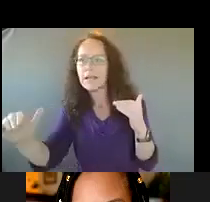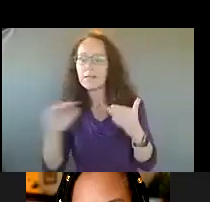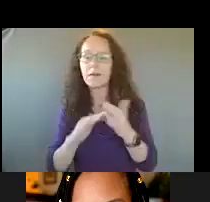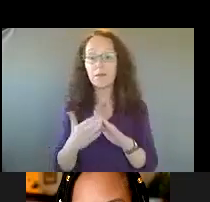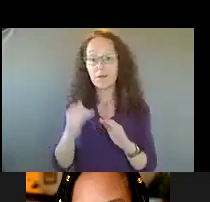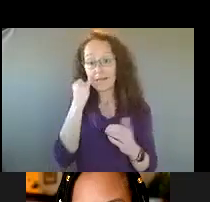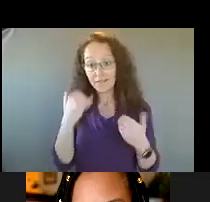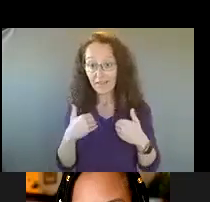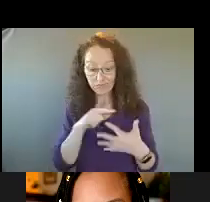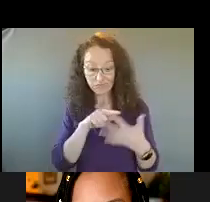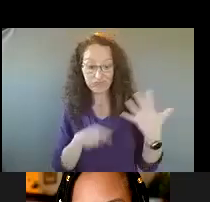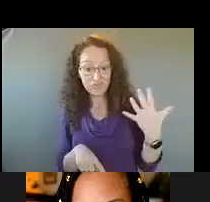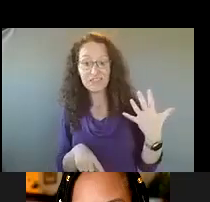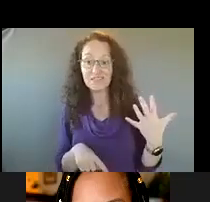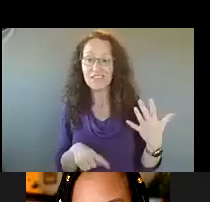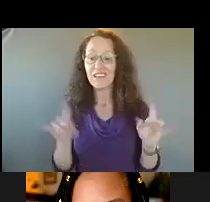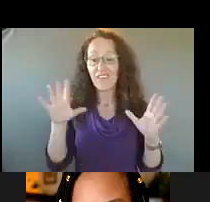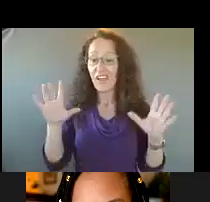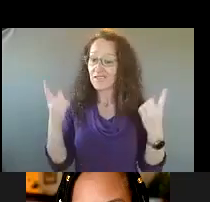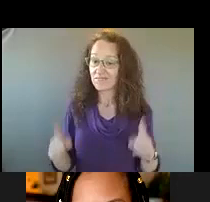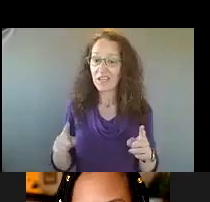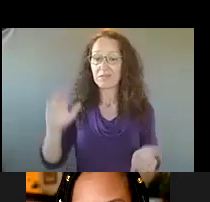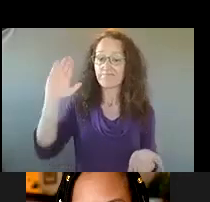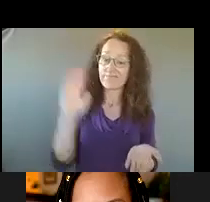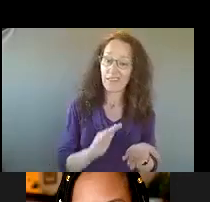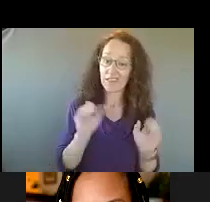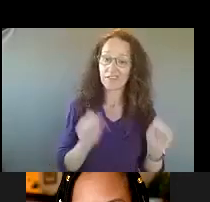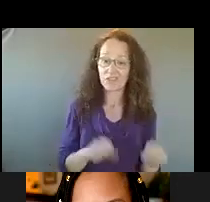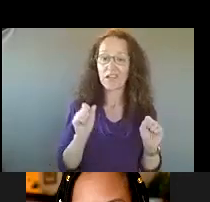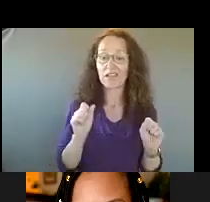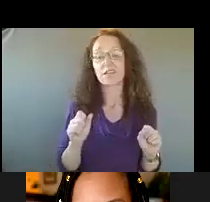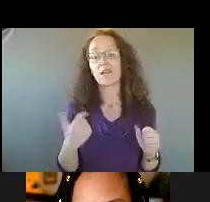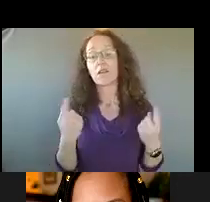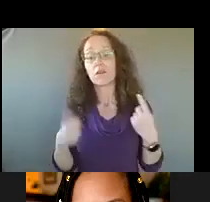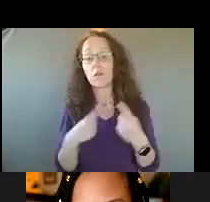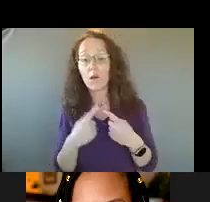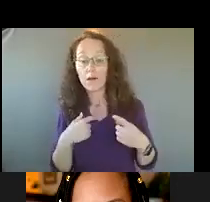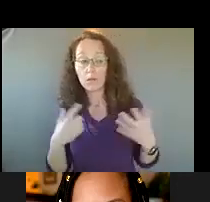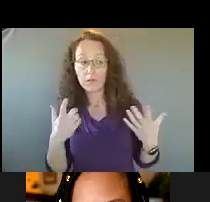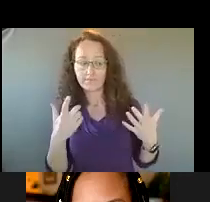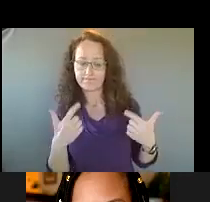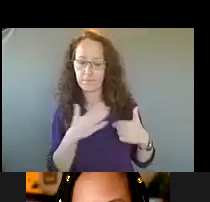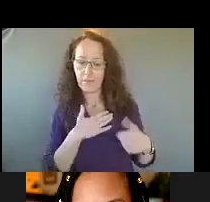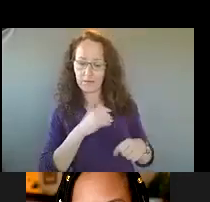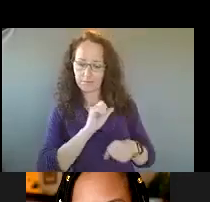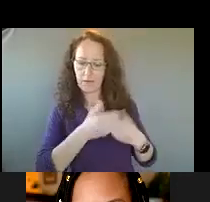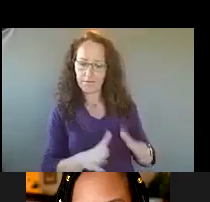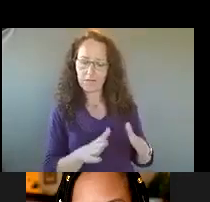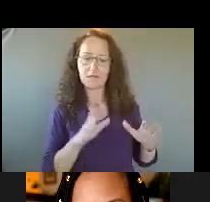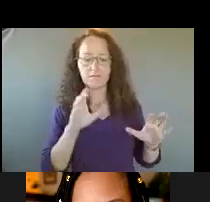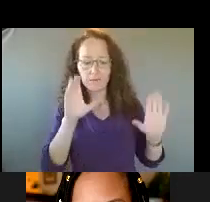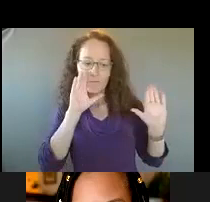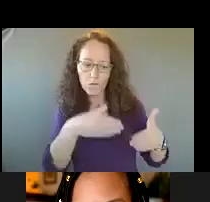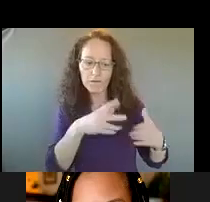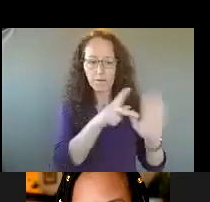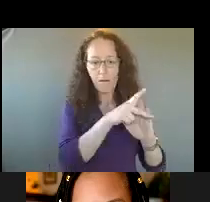a key part of what we do in the Office of Violence Prevention is work on those things both through policy and programming. The second tier of our pyramid, the